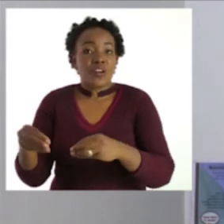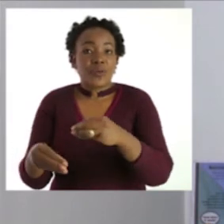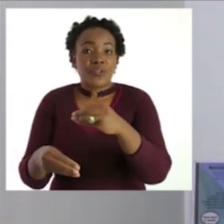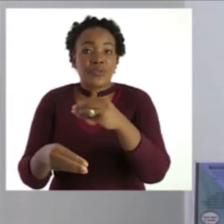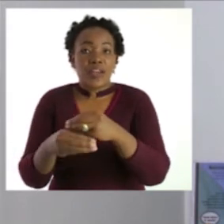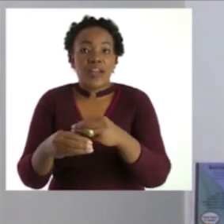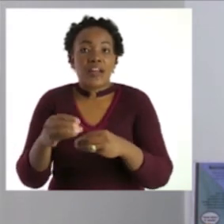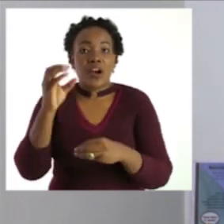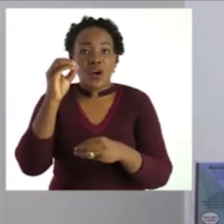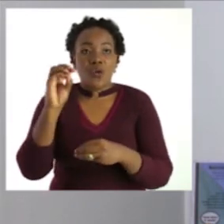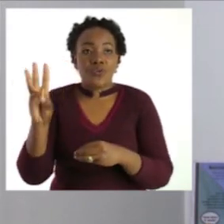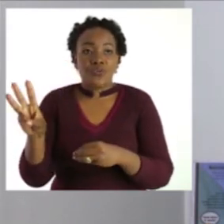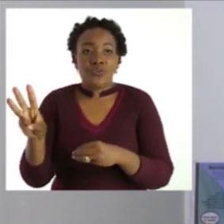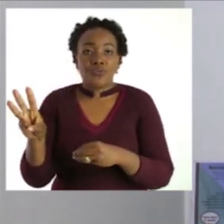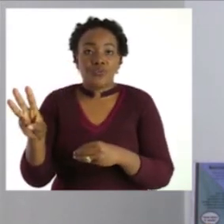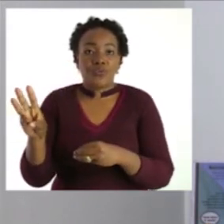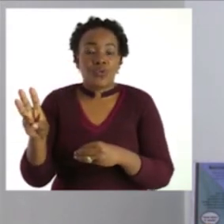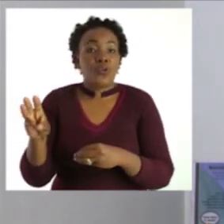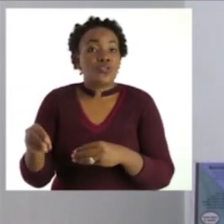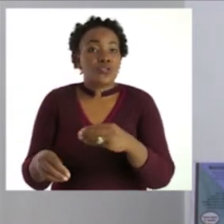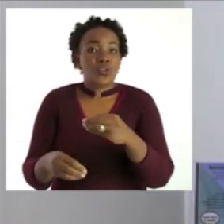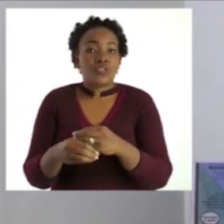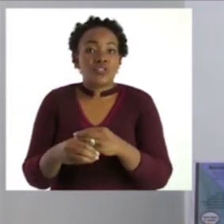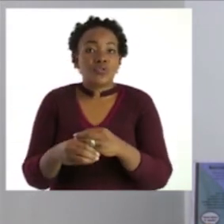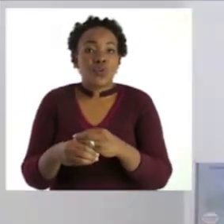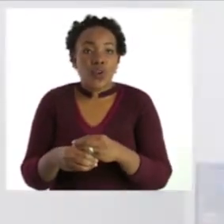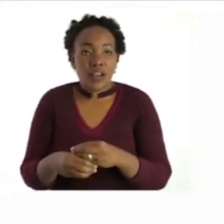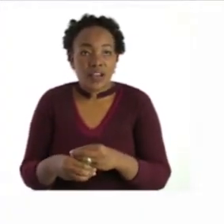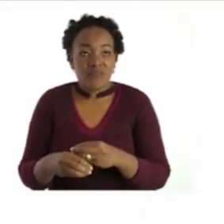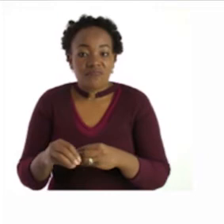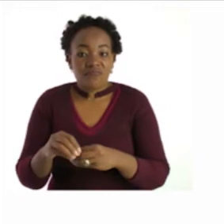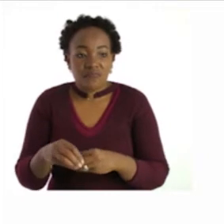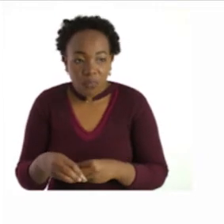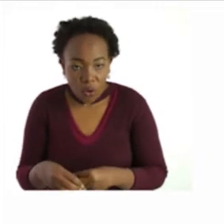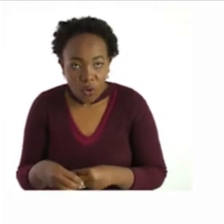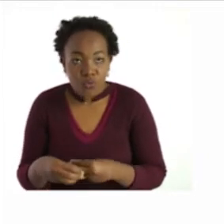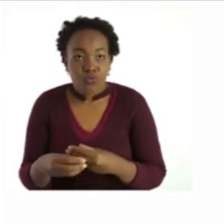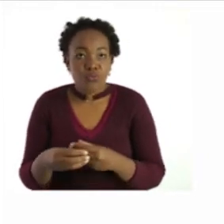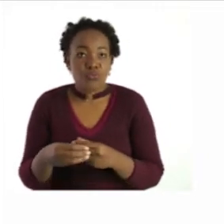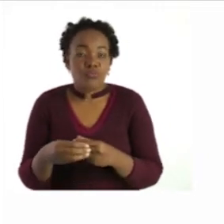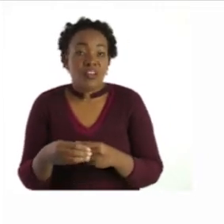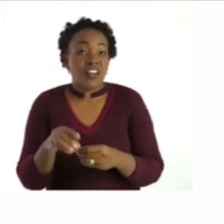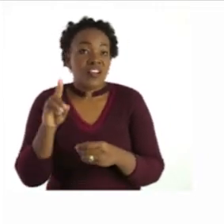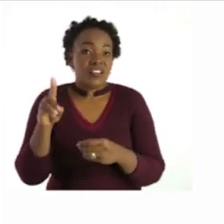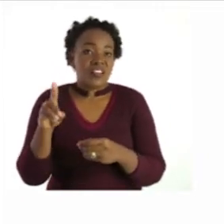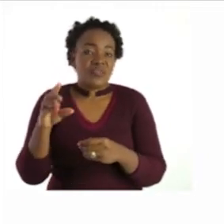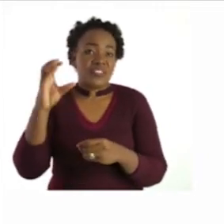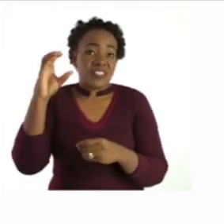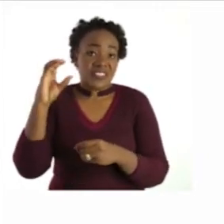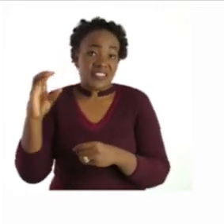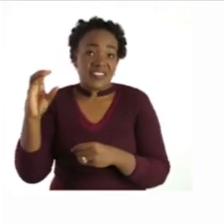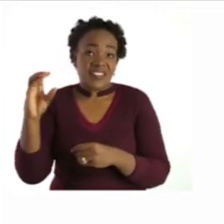o was added to make it bow then we have a c